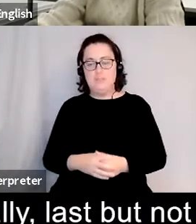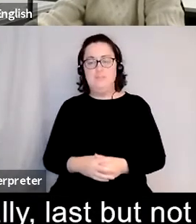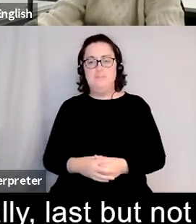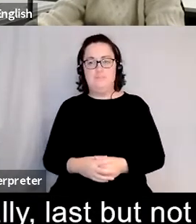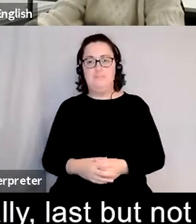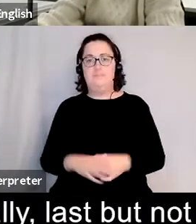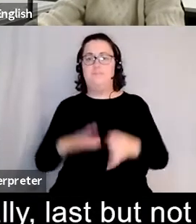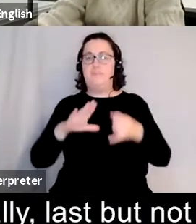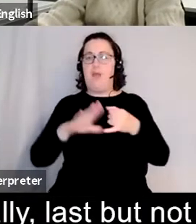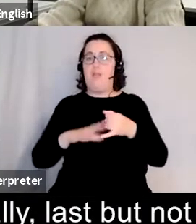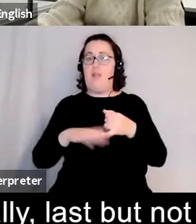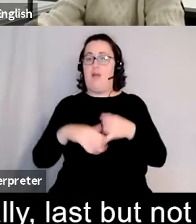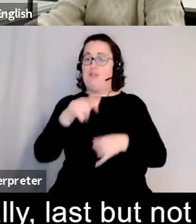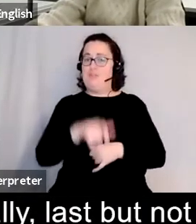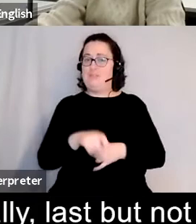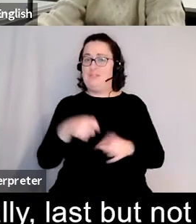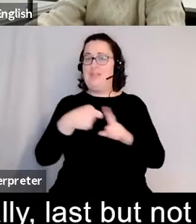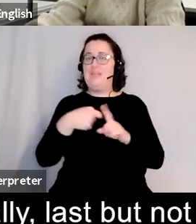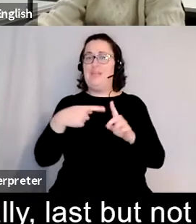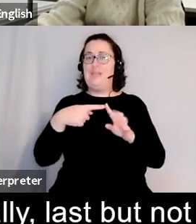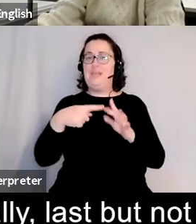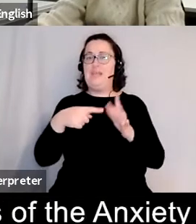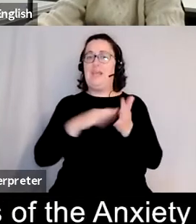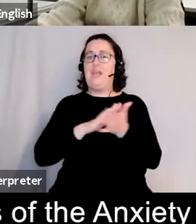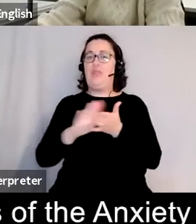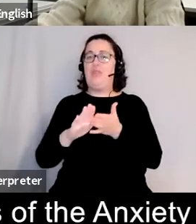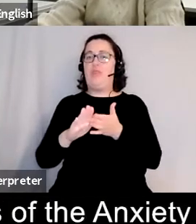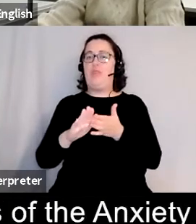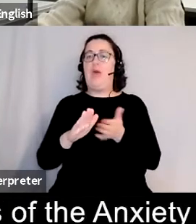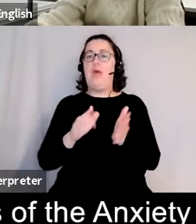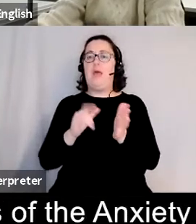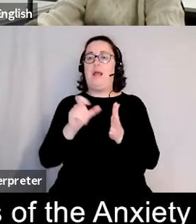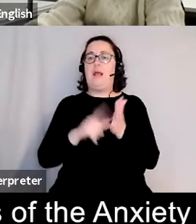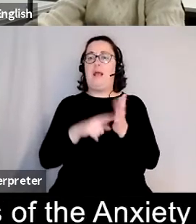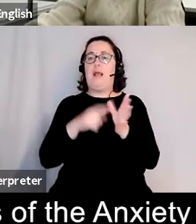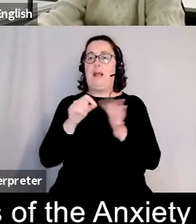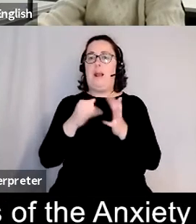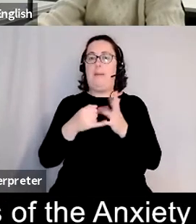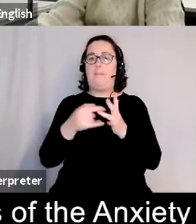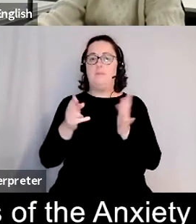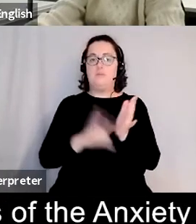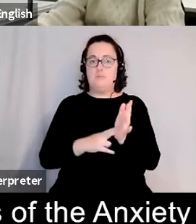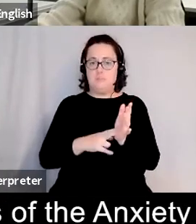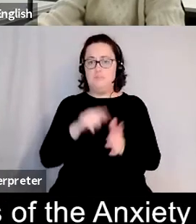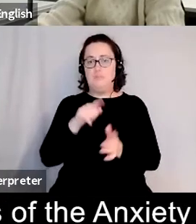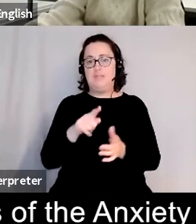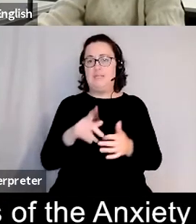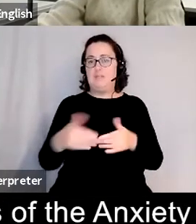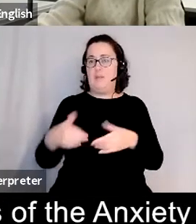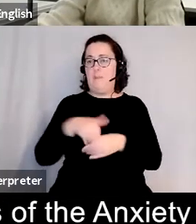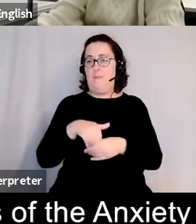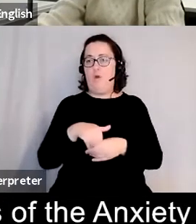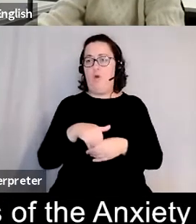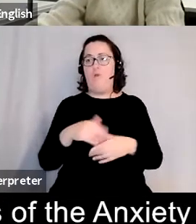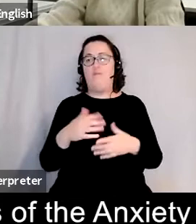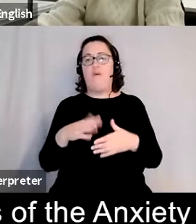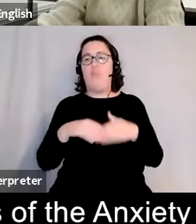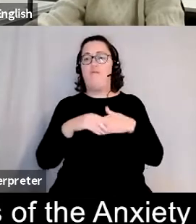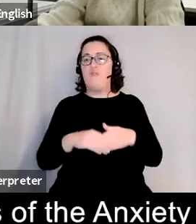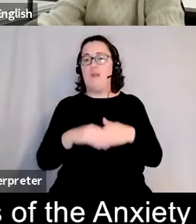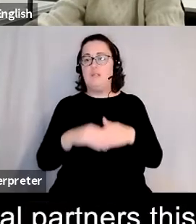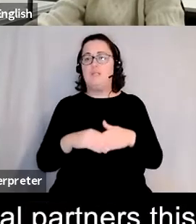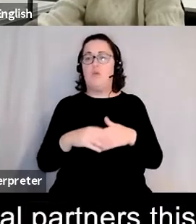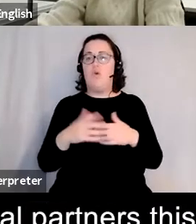welcome keith clapson keith is trustee of the friends of the anxiety disorders and residential unit at bethlem hospital